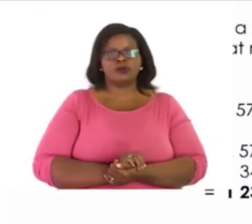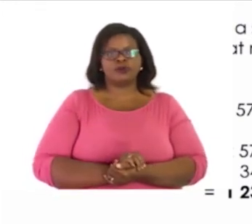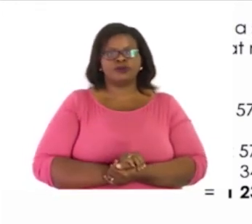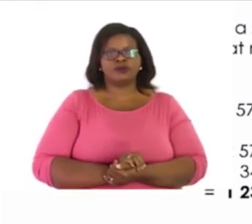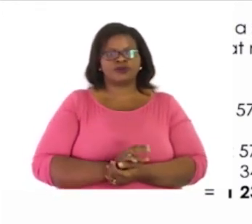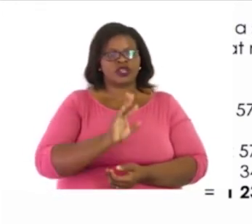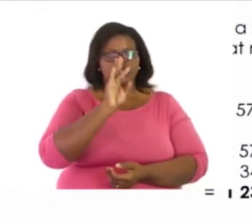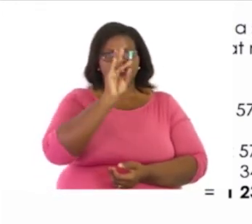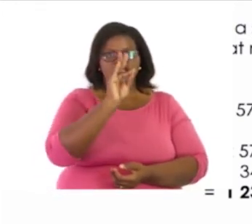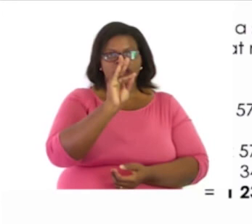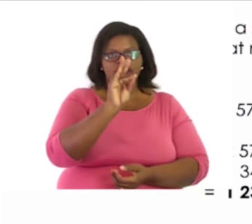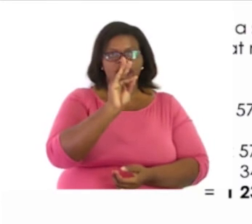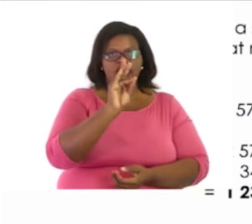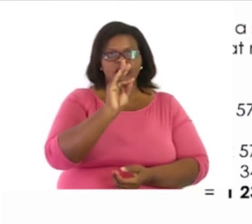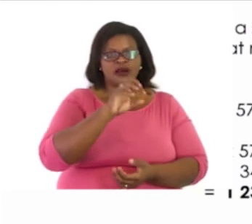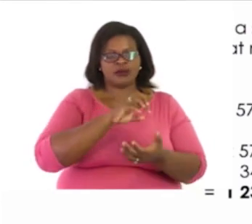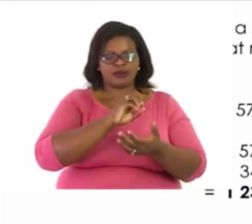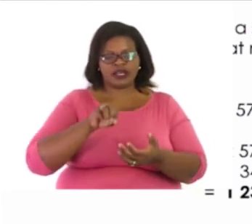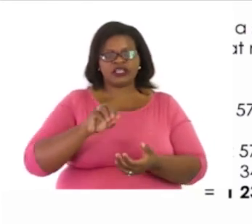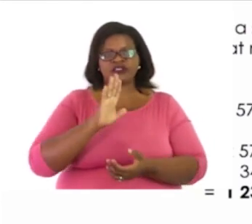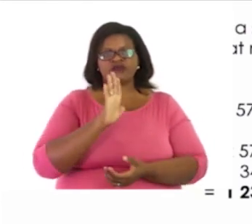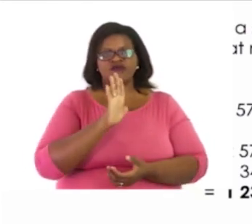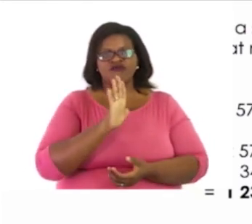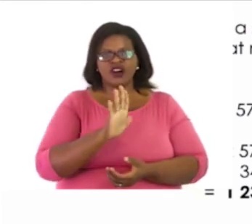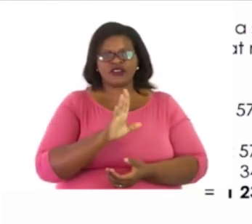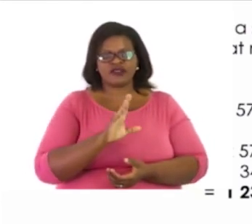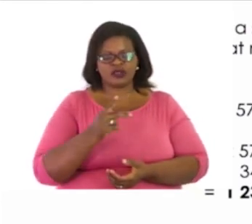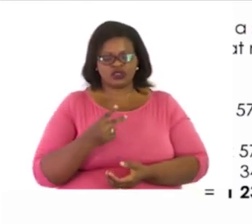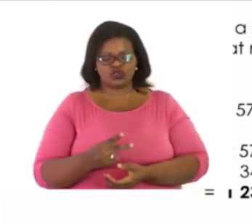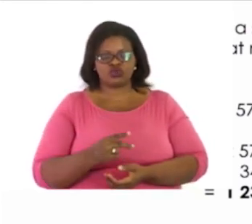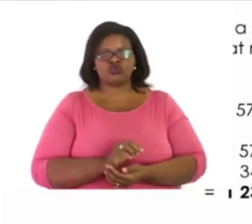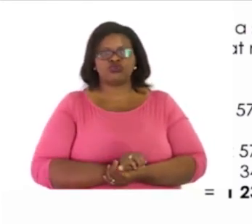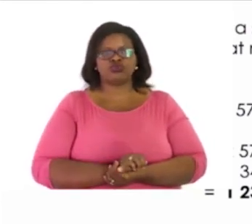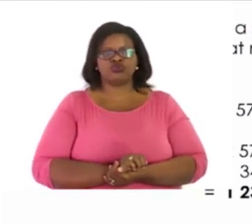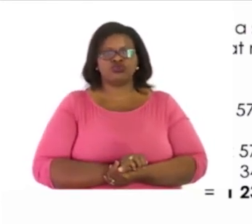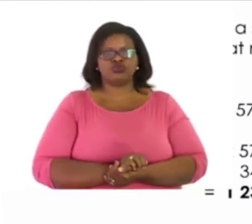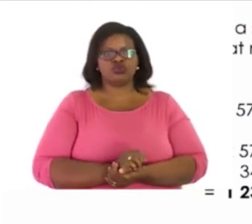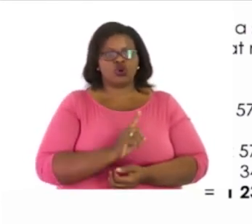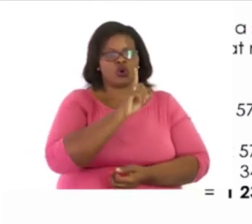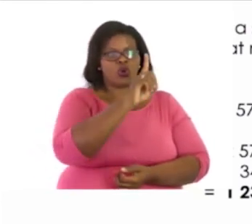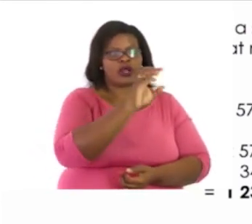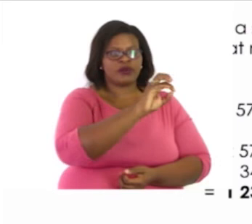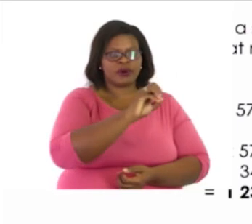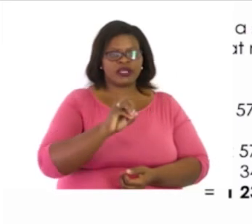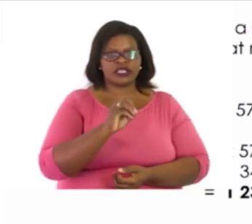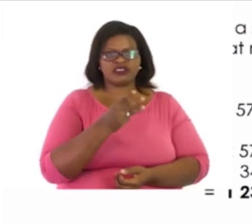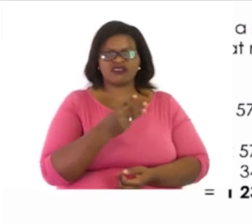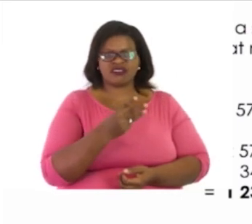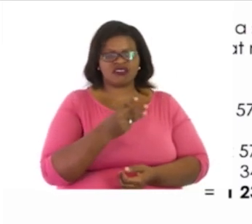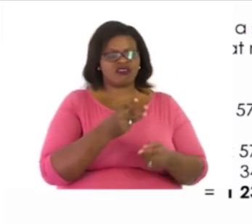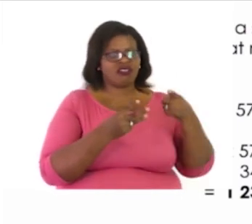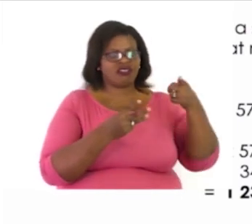7 minus 5 is equal to 2. 1 minus 3. Now, here we see